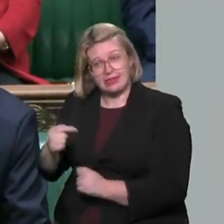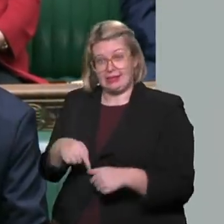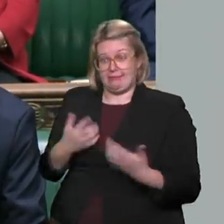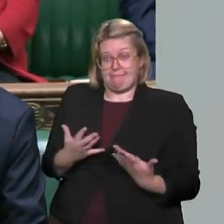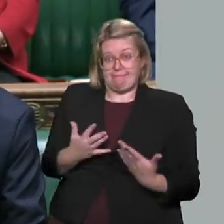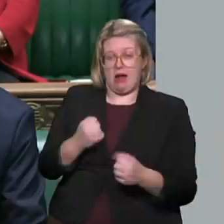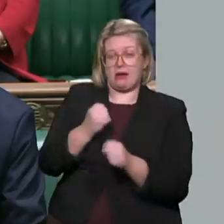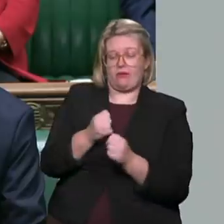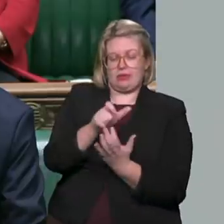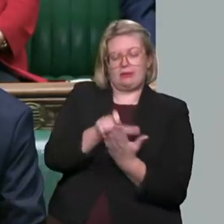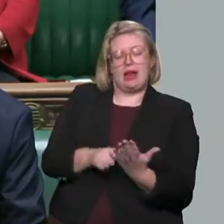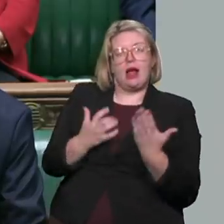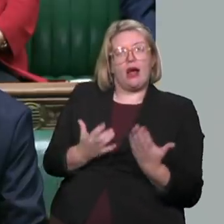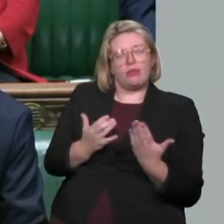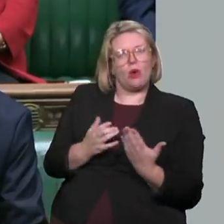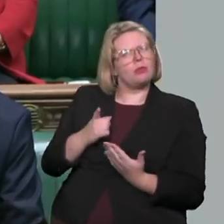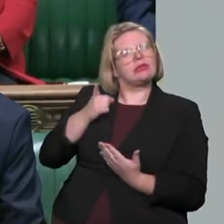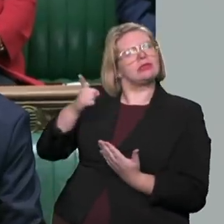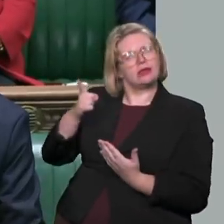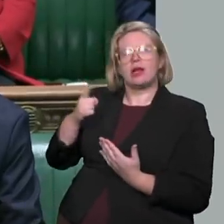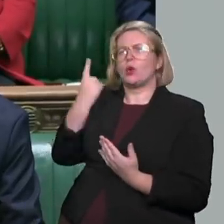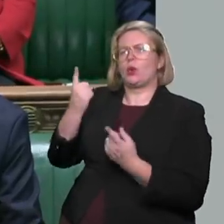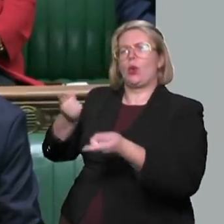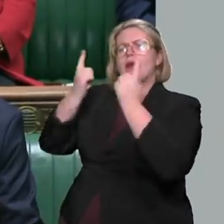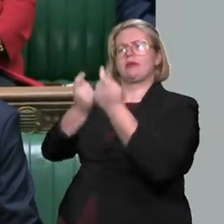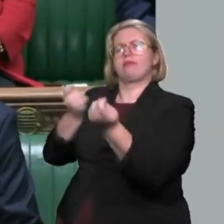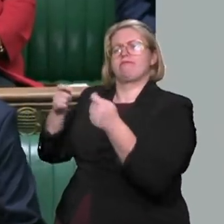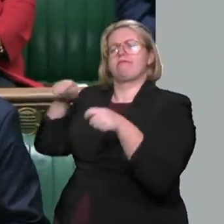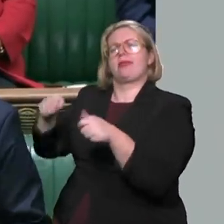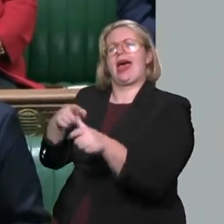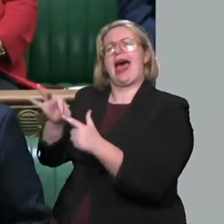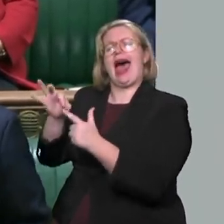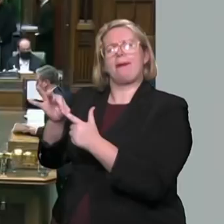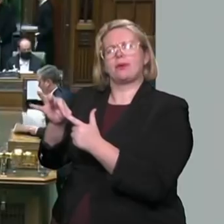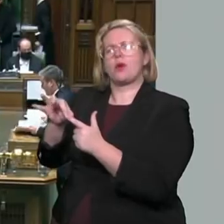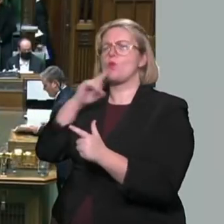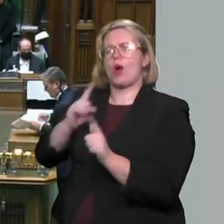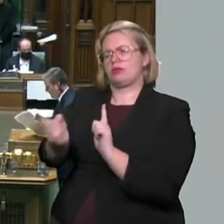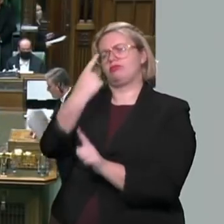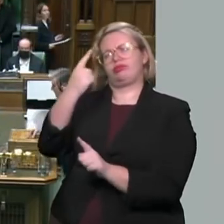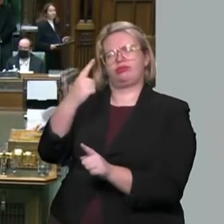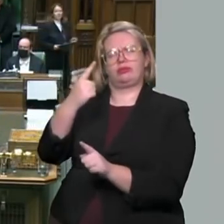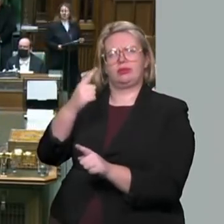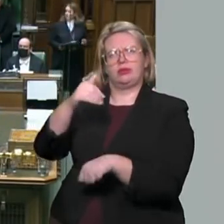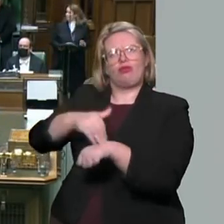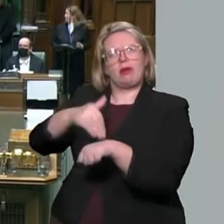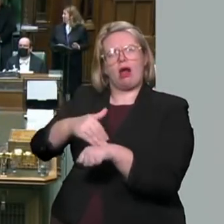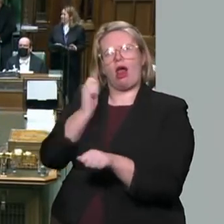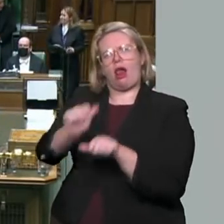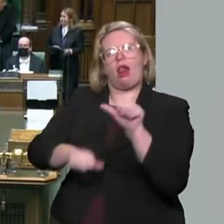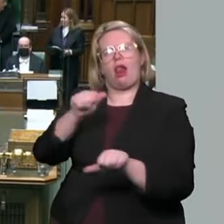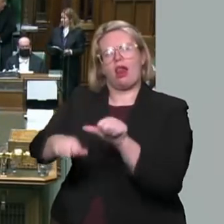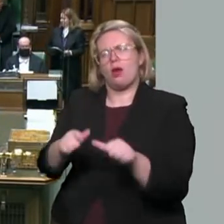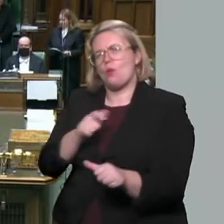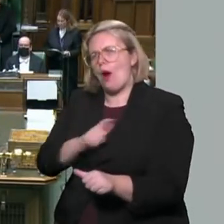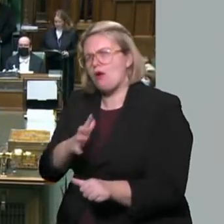crack down on extremism would still not face criminal sanctions. Why is that? The Prime Minister. Mr Speaker,